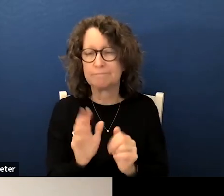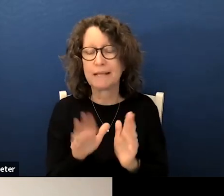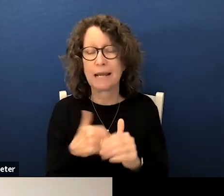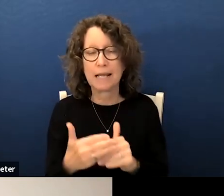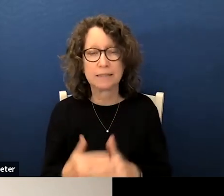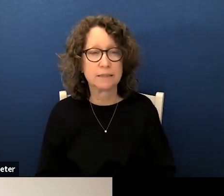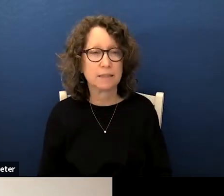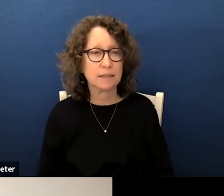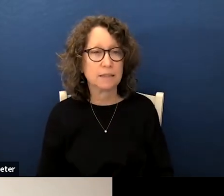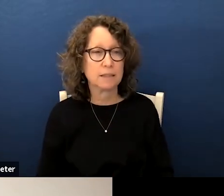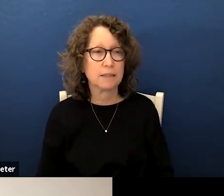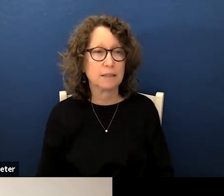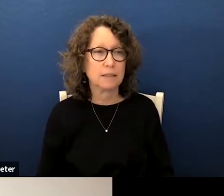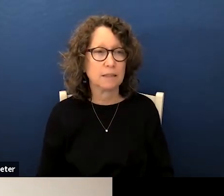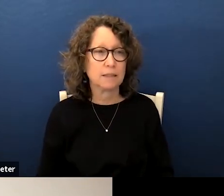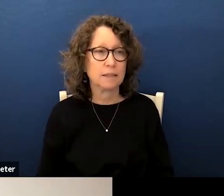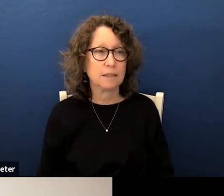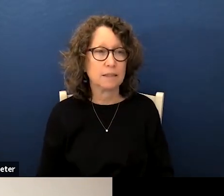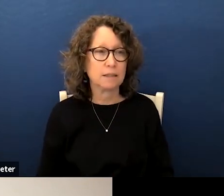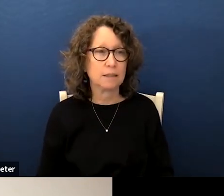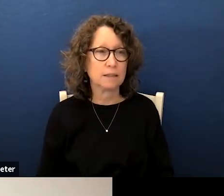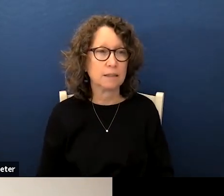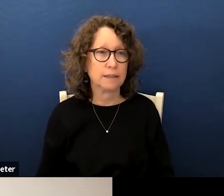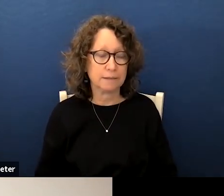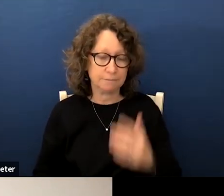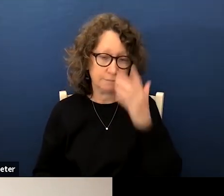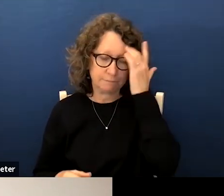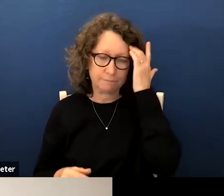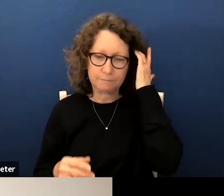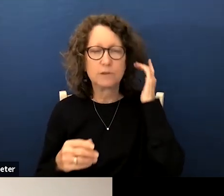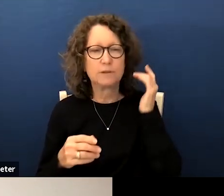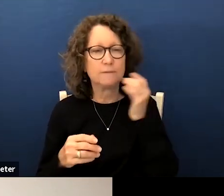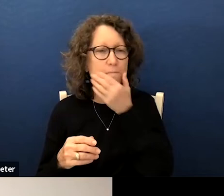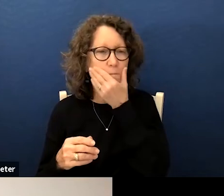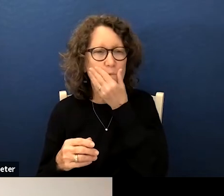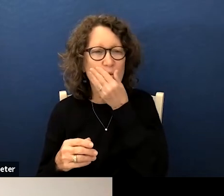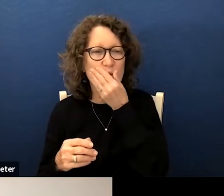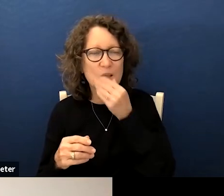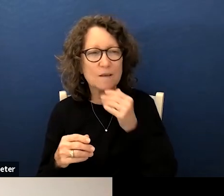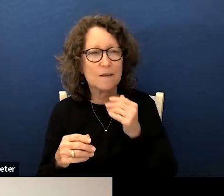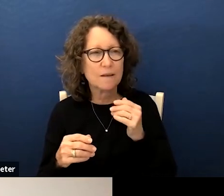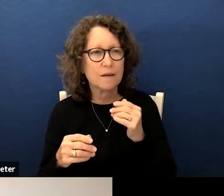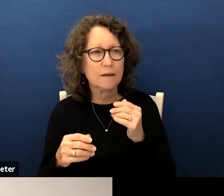i'm going to shift gears to a through g and i first want to